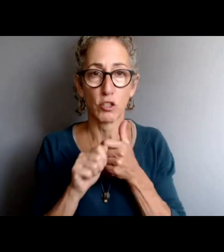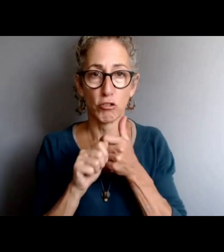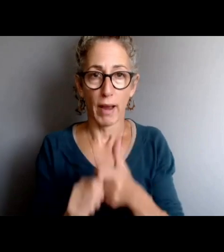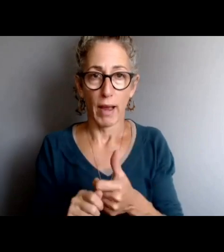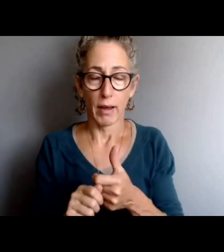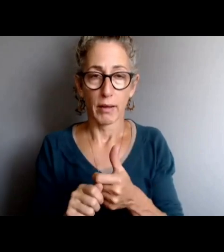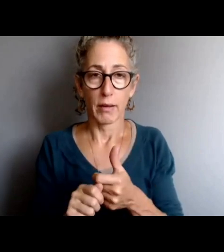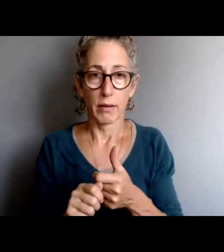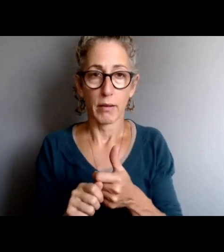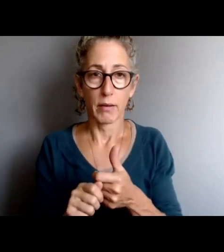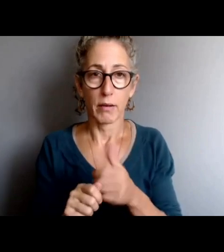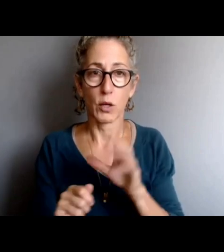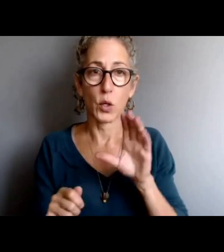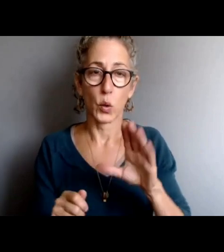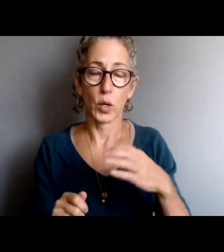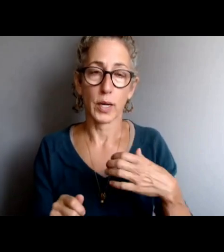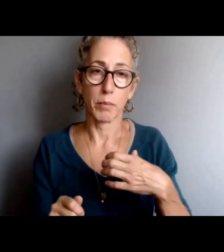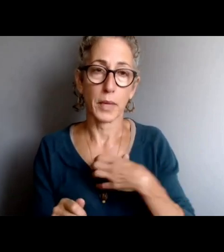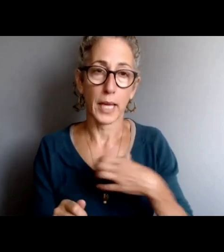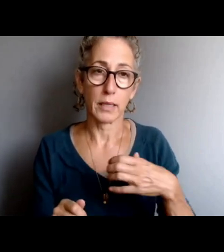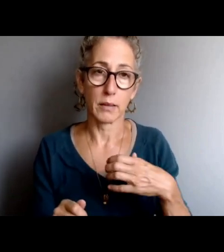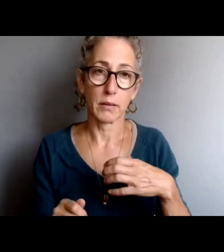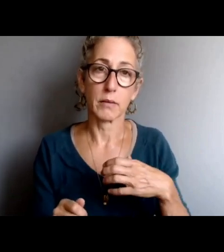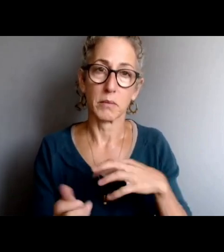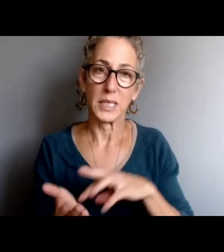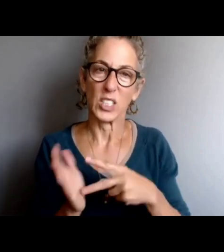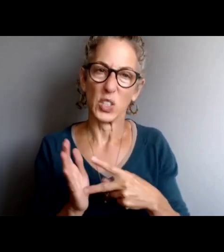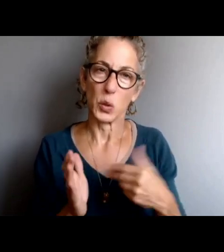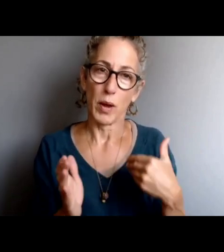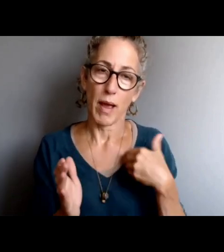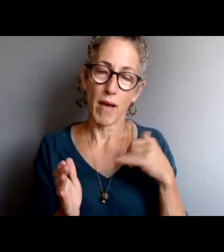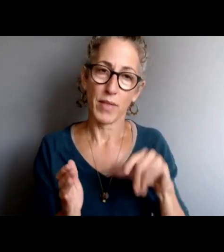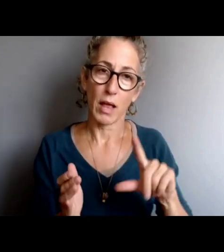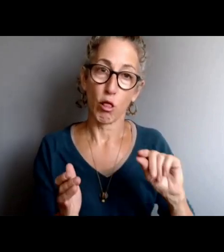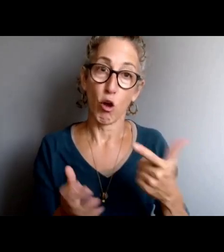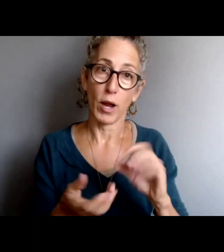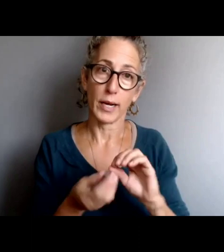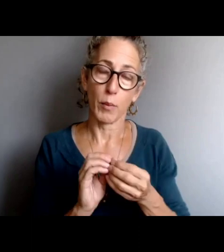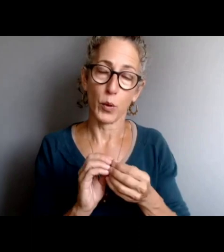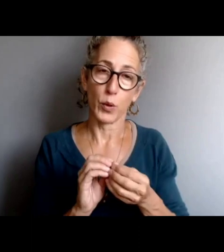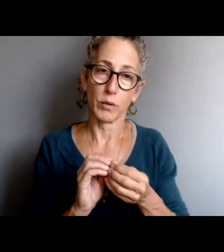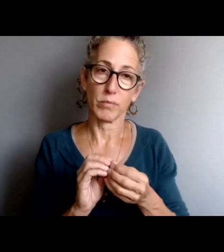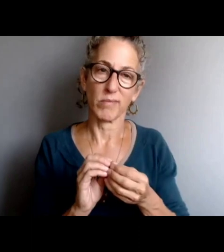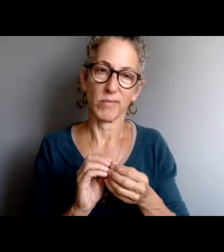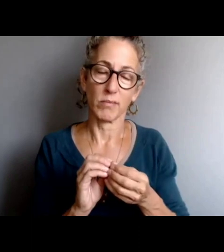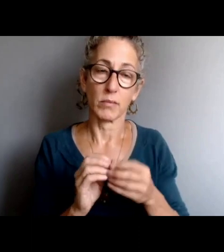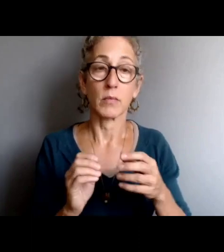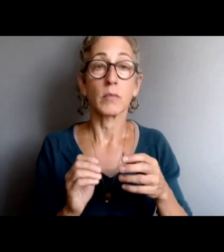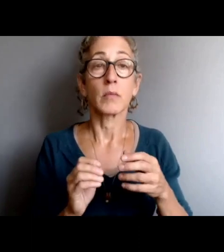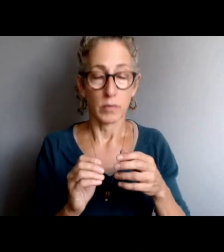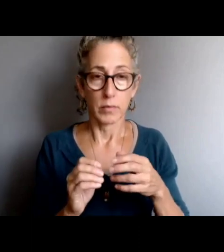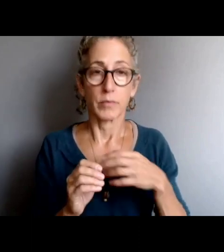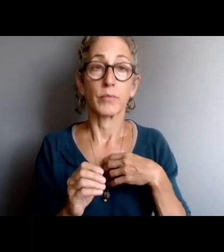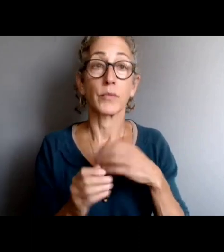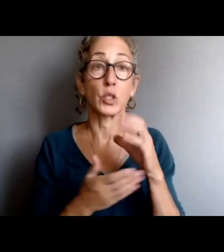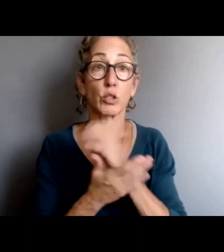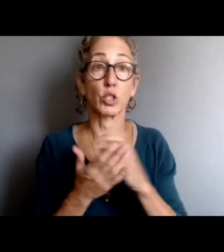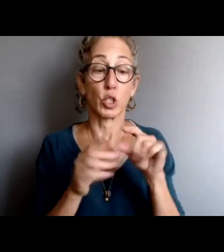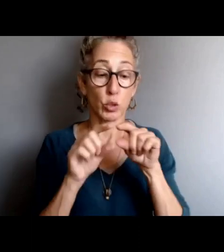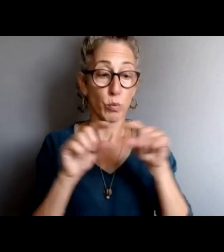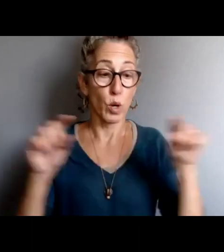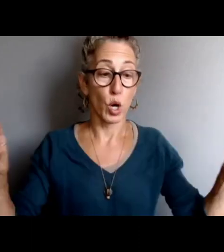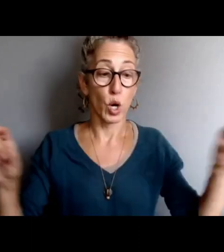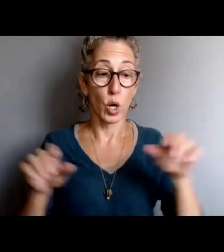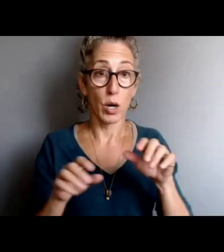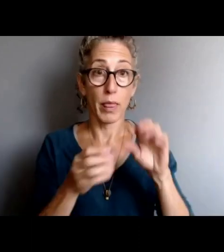by that unique tracking log number that we described. You enter your log number into a search bar and you can learn the